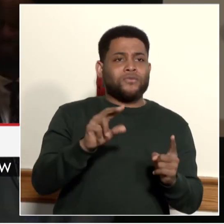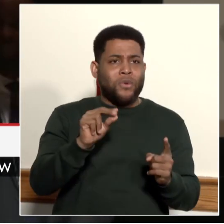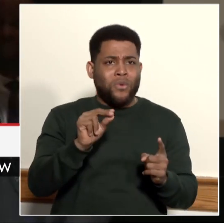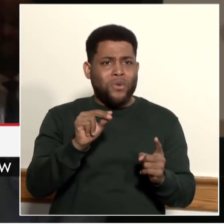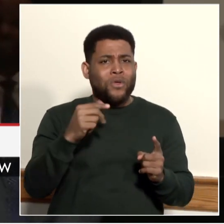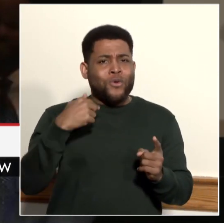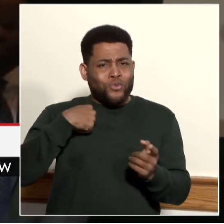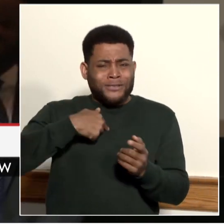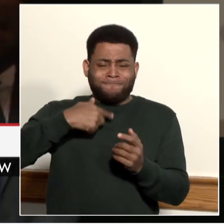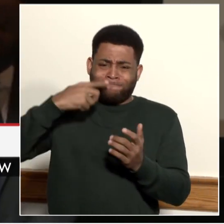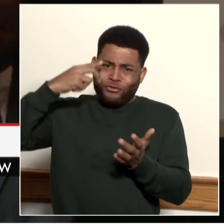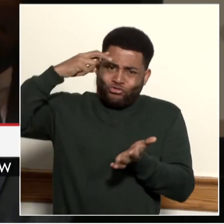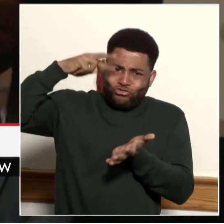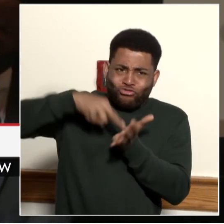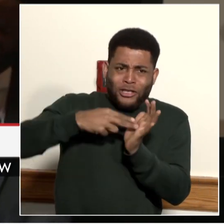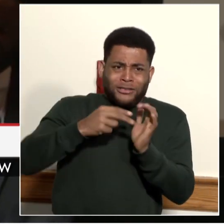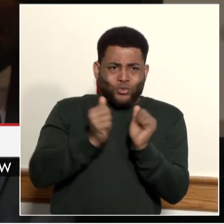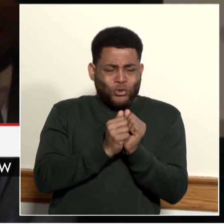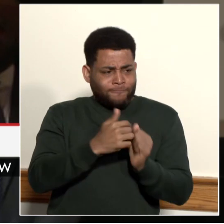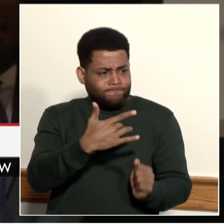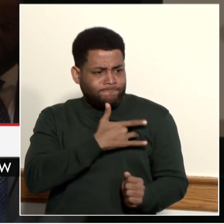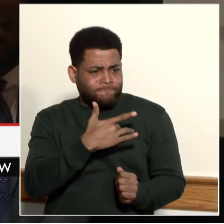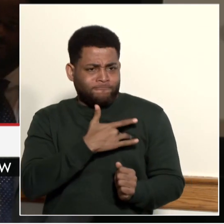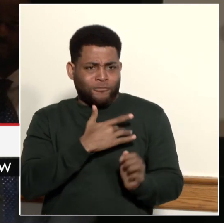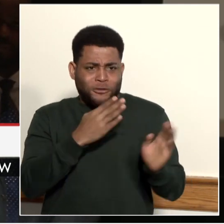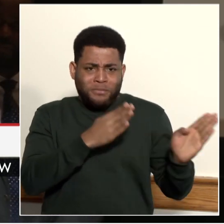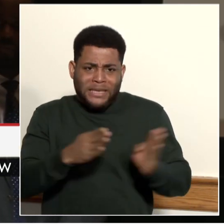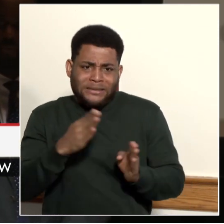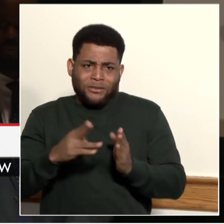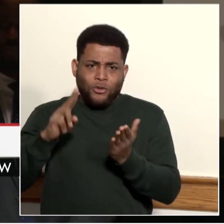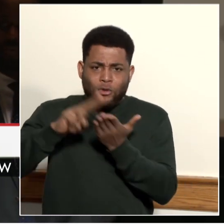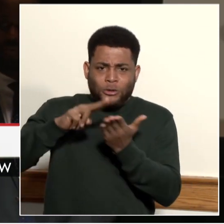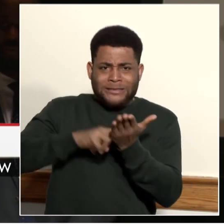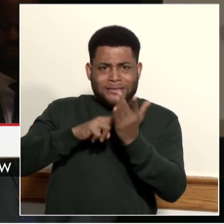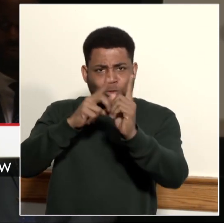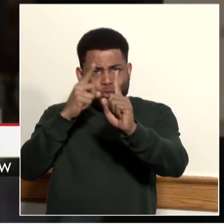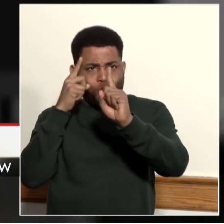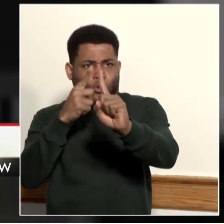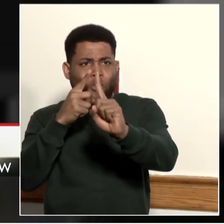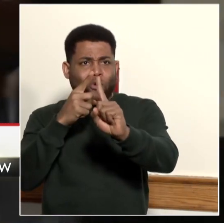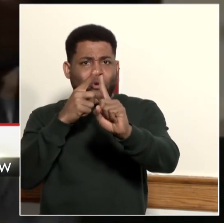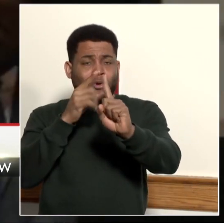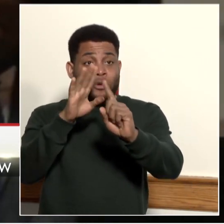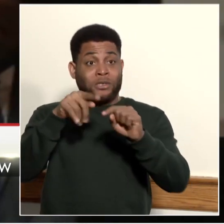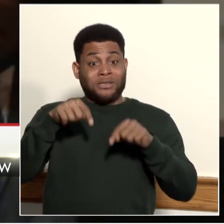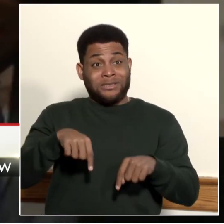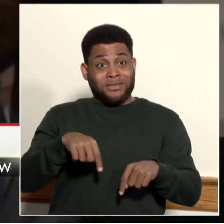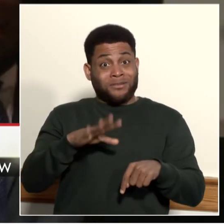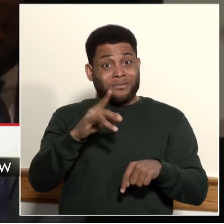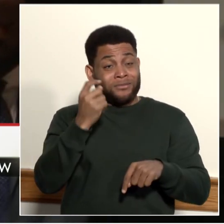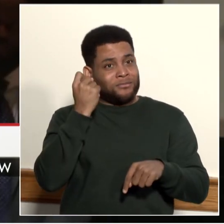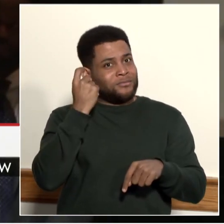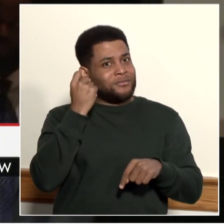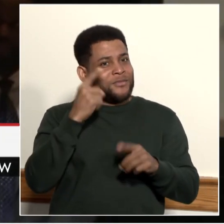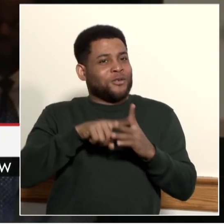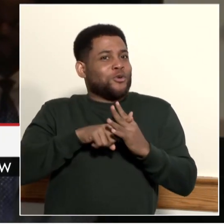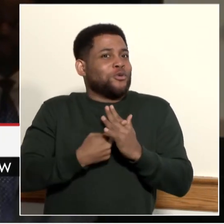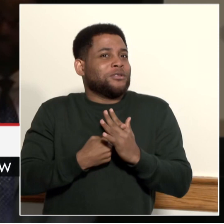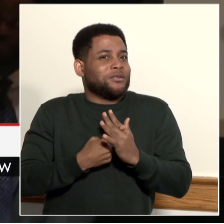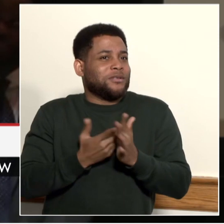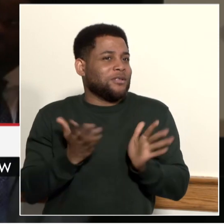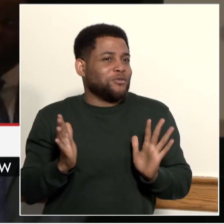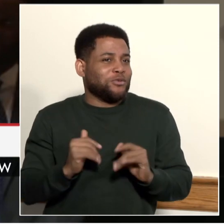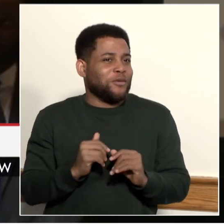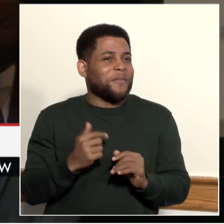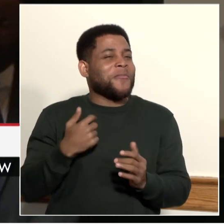enrollment goals. And this is just the start of our enrollment season. So again, shout out to the DCPS enrollment team. And then